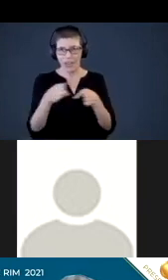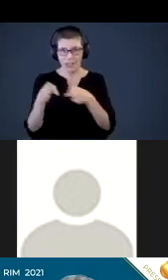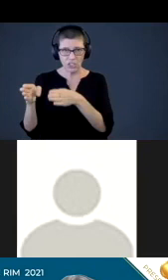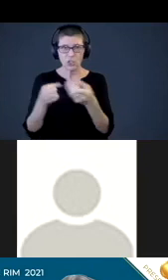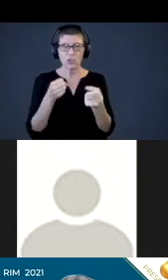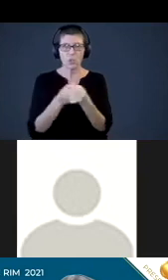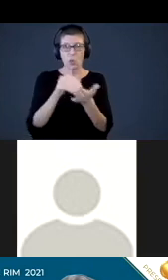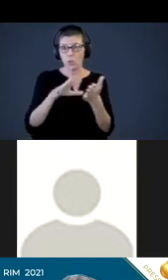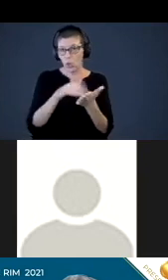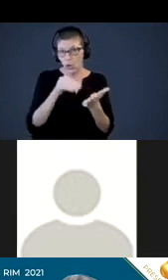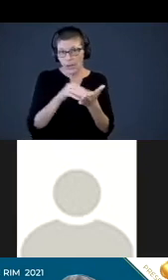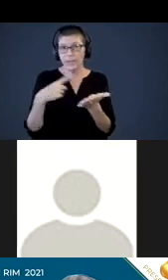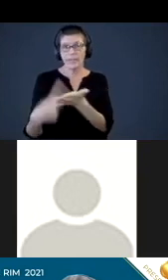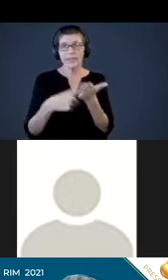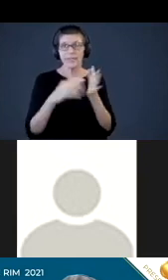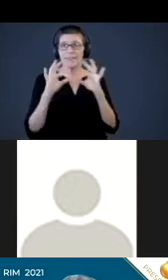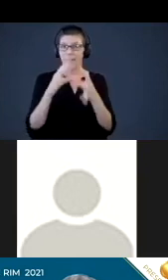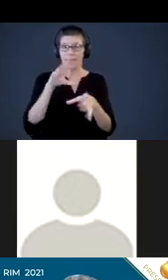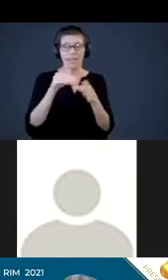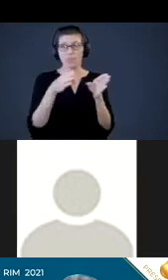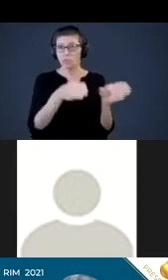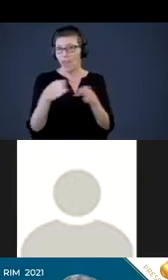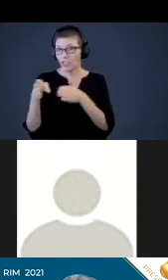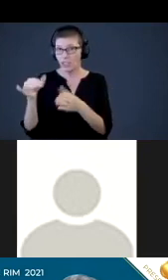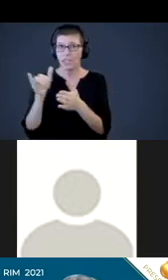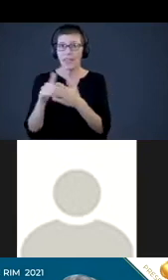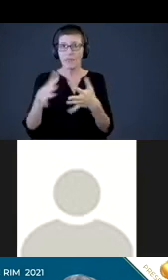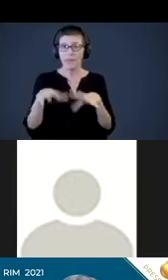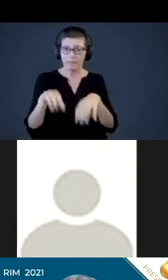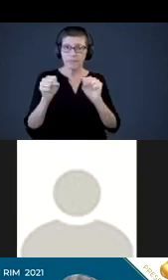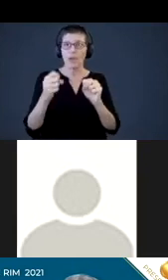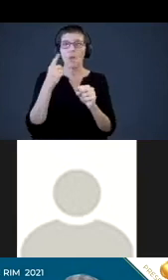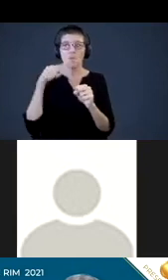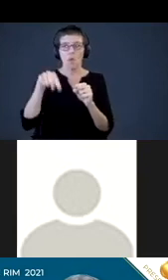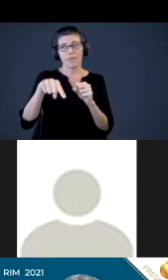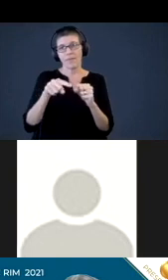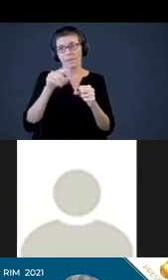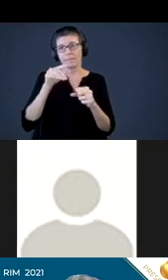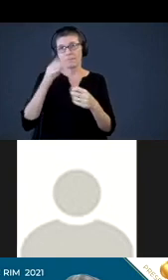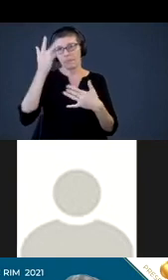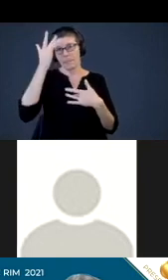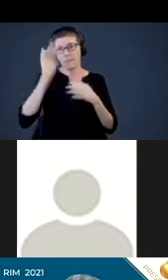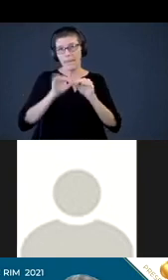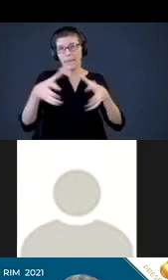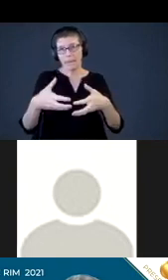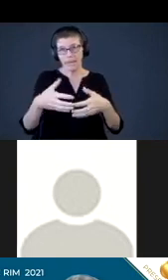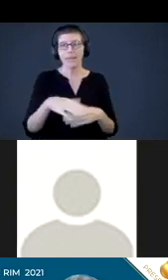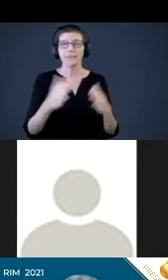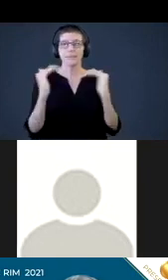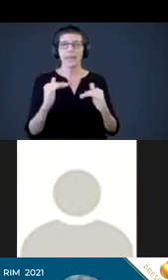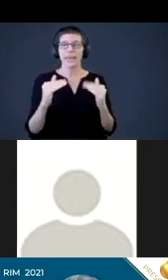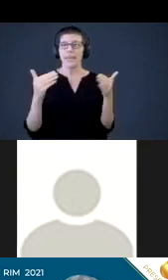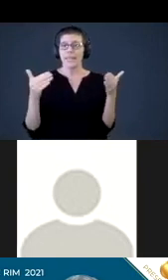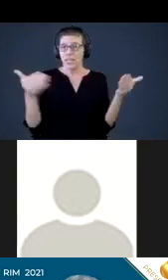discuss family engagement strategies that have been adapted for the pandemic, introduce the tools our center